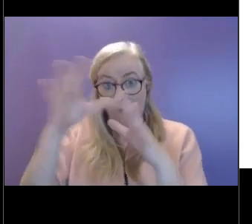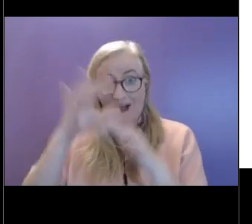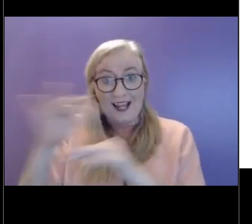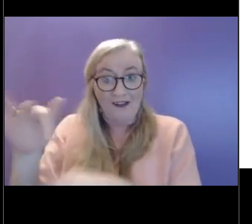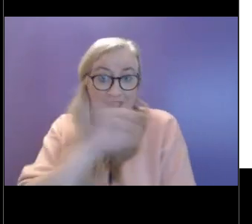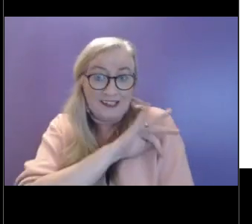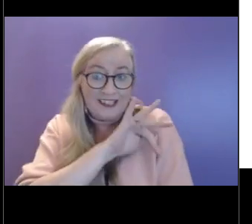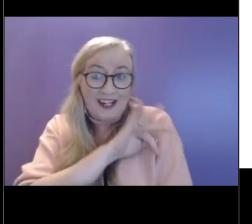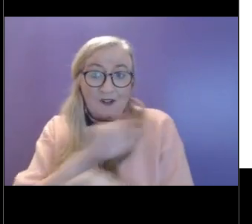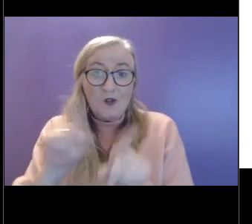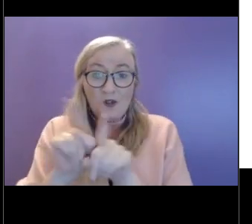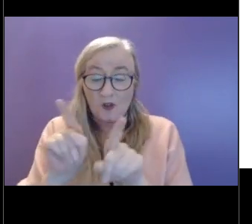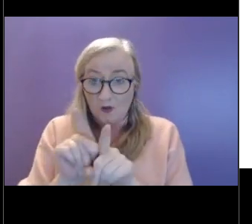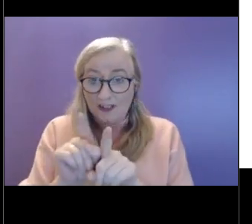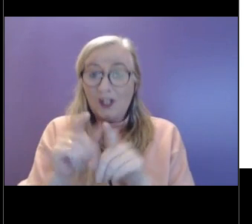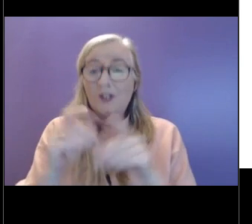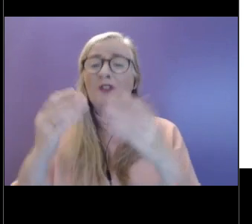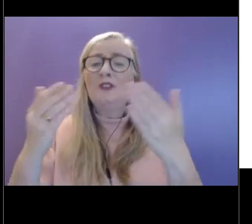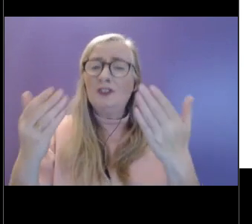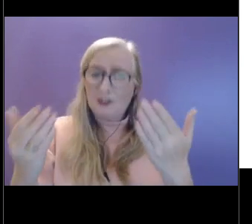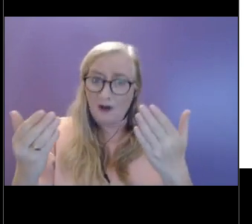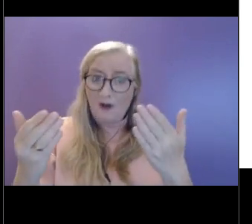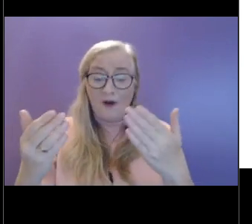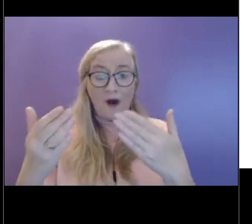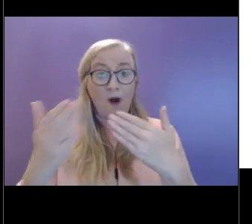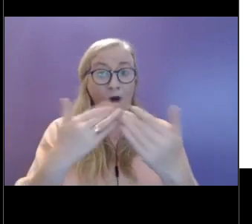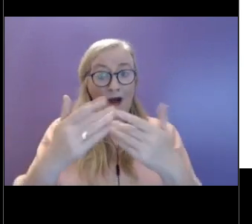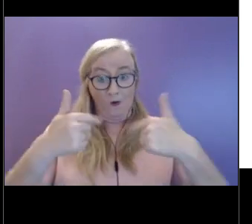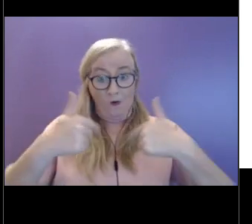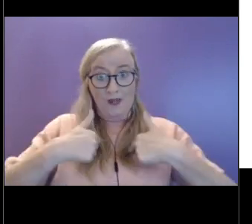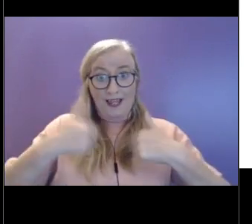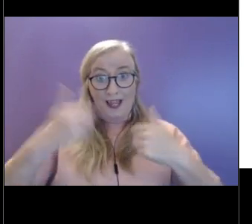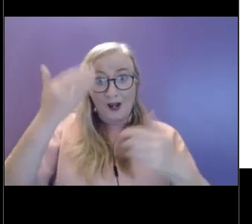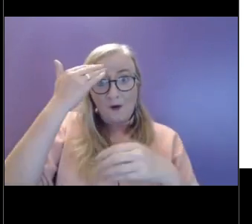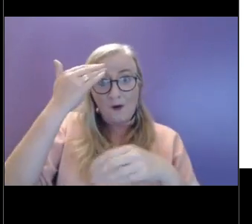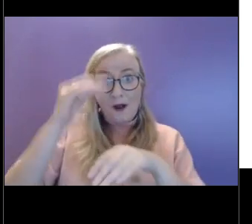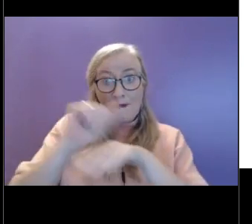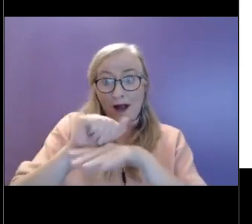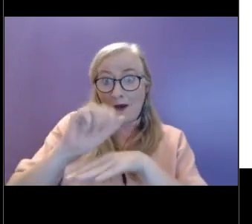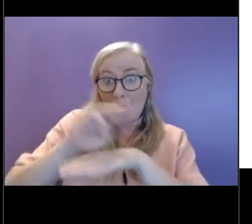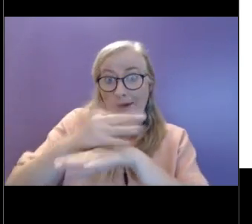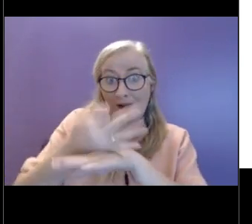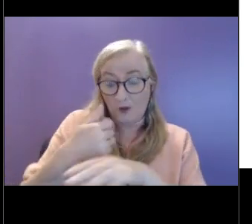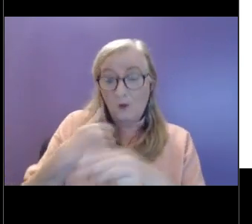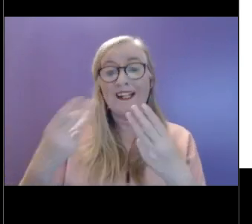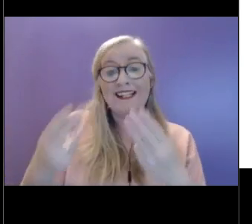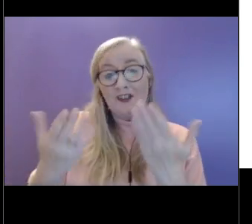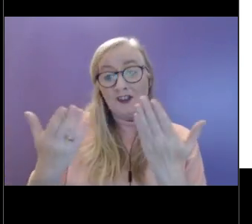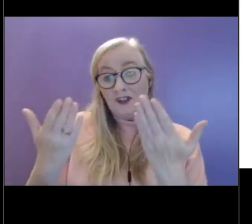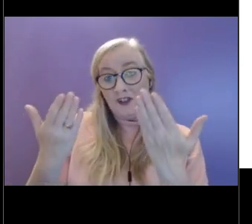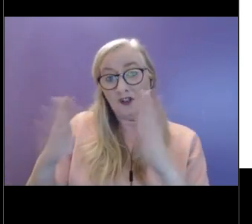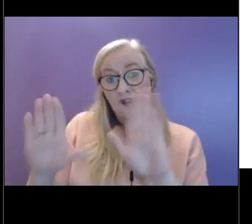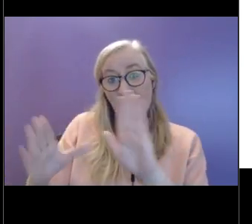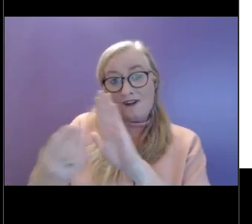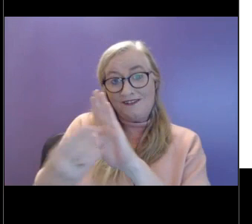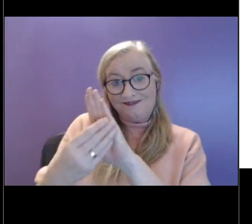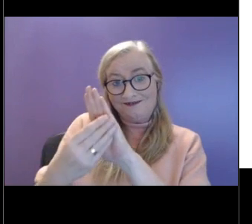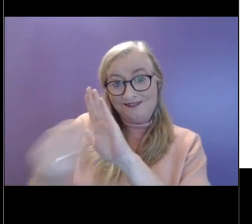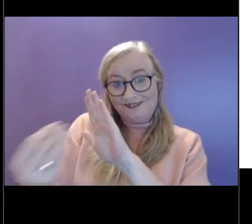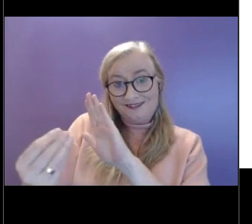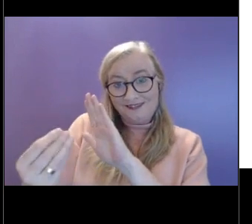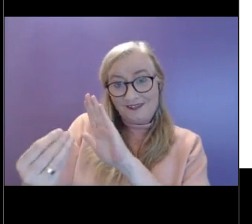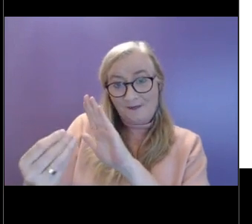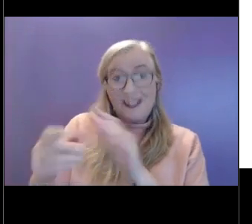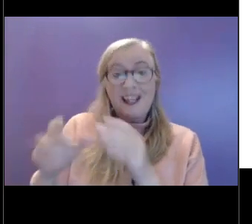So finally, what we know about parenting is that we need to model attunement and